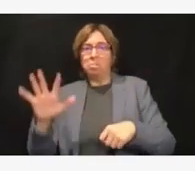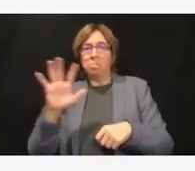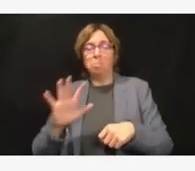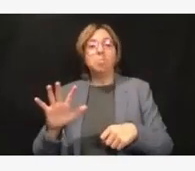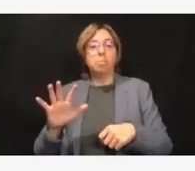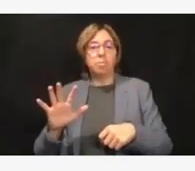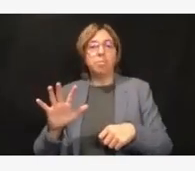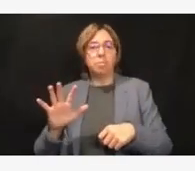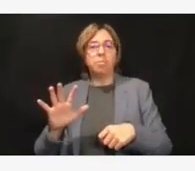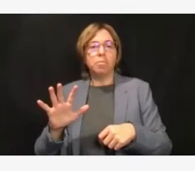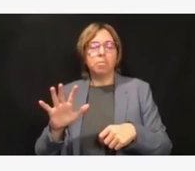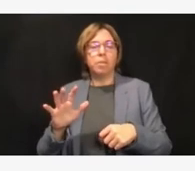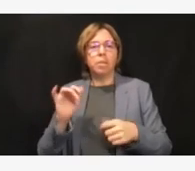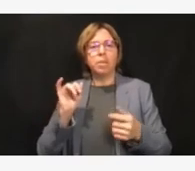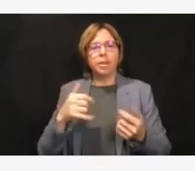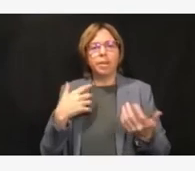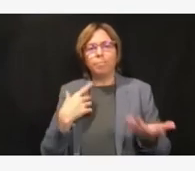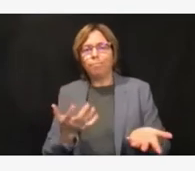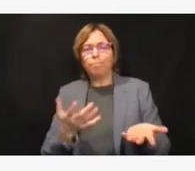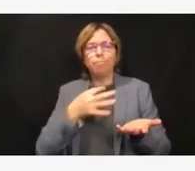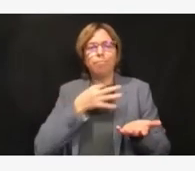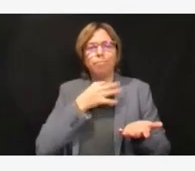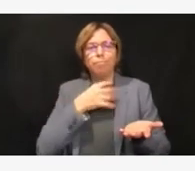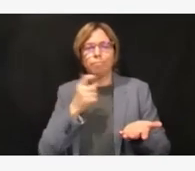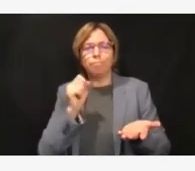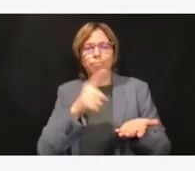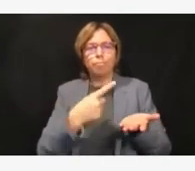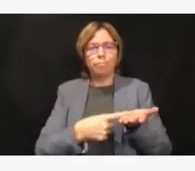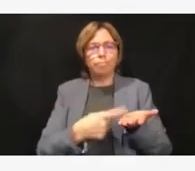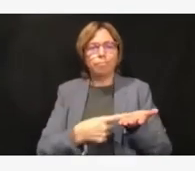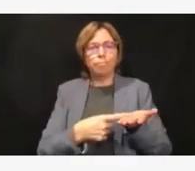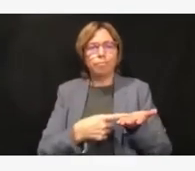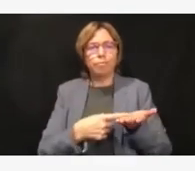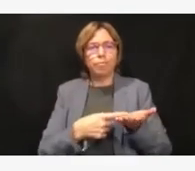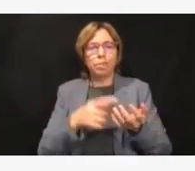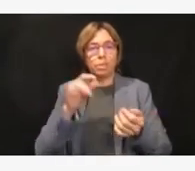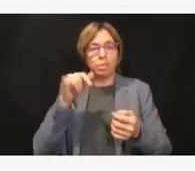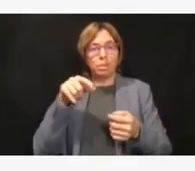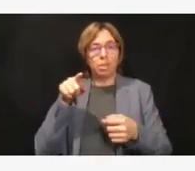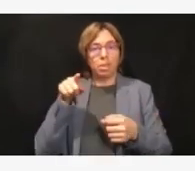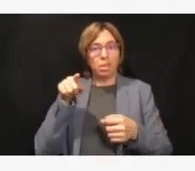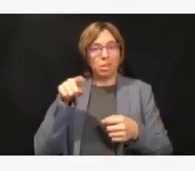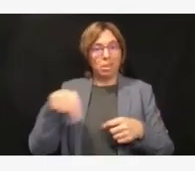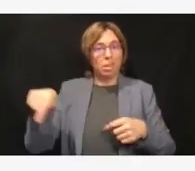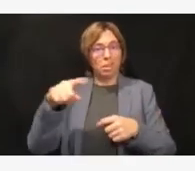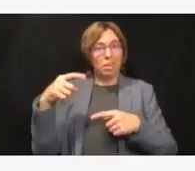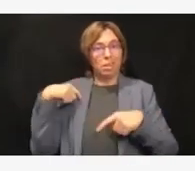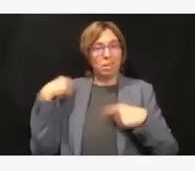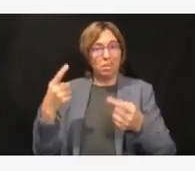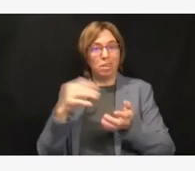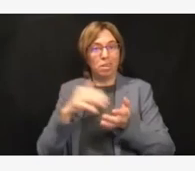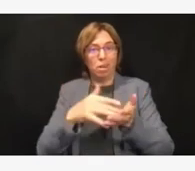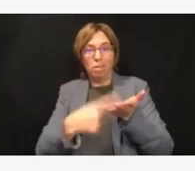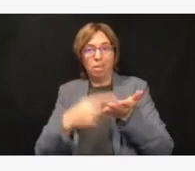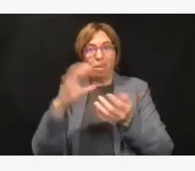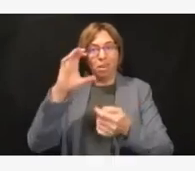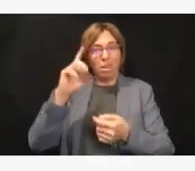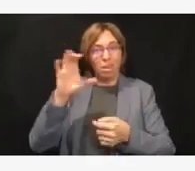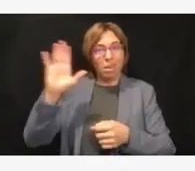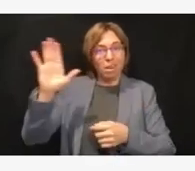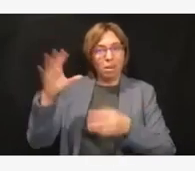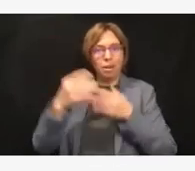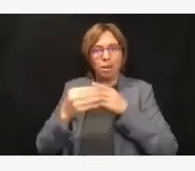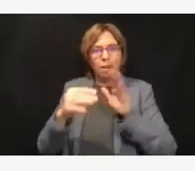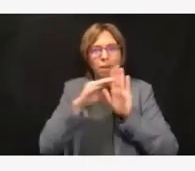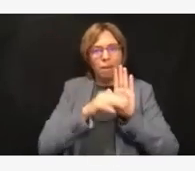public's, you know, that's come up quite a bit, CDC guidance on masking, and now the confusion about boosters, who's eligible, who